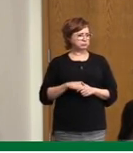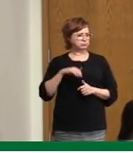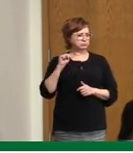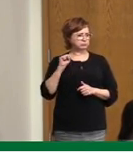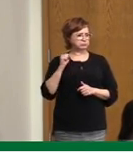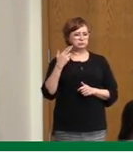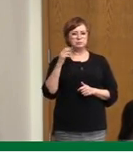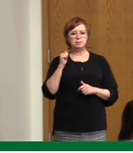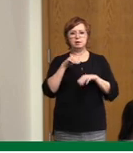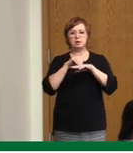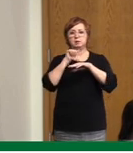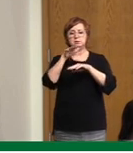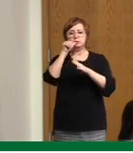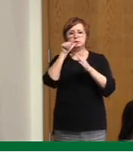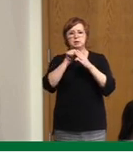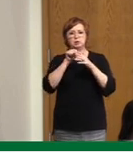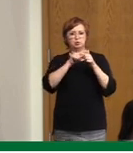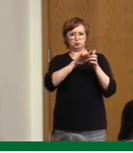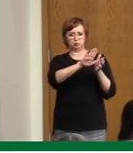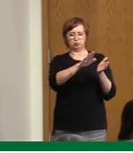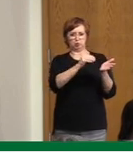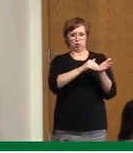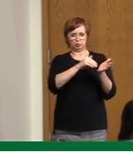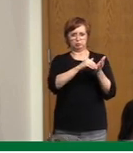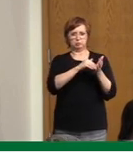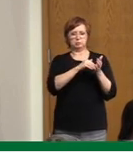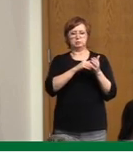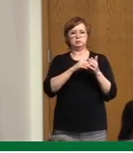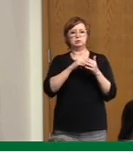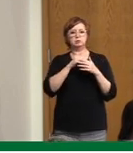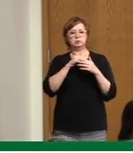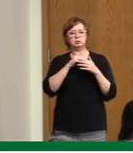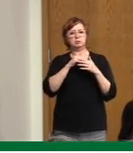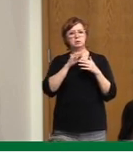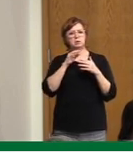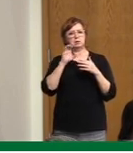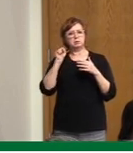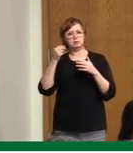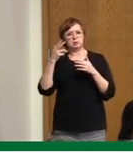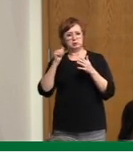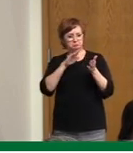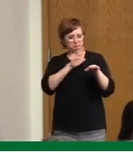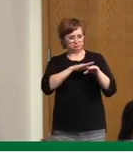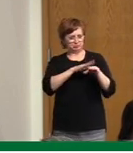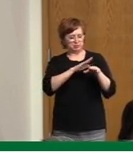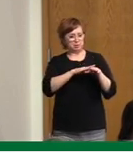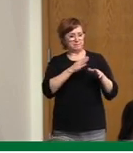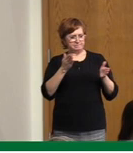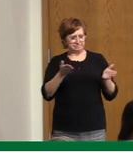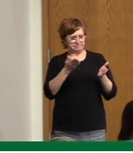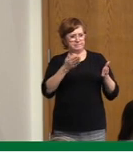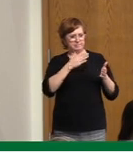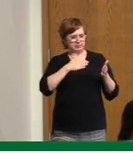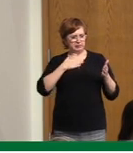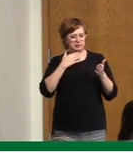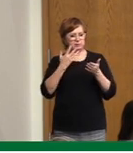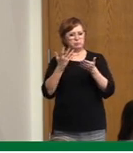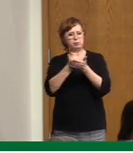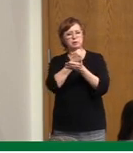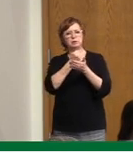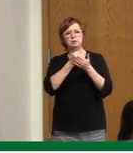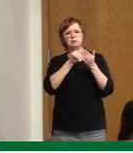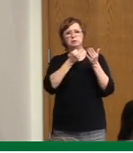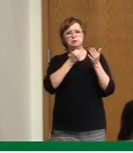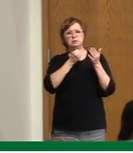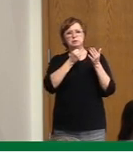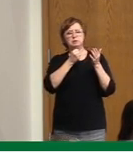saying that they're kind of encouraging them to get training in other areas to backfill in some of those things like emergency and ICU that are maybe short